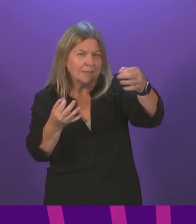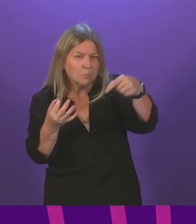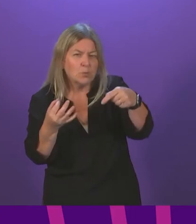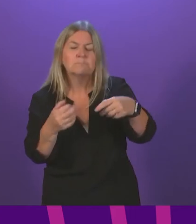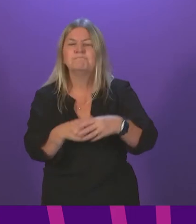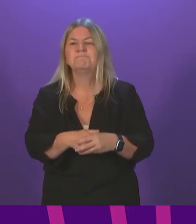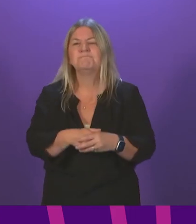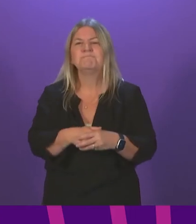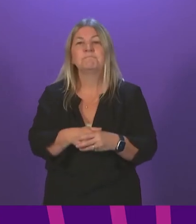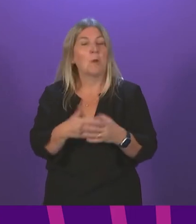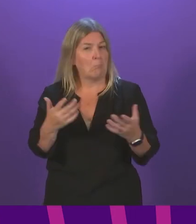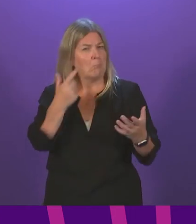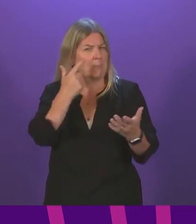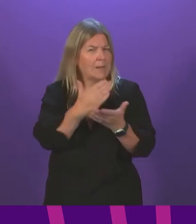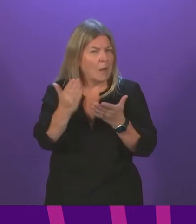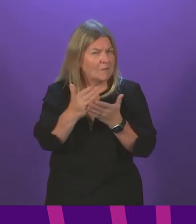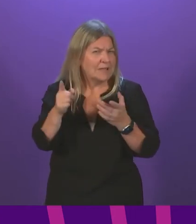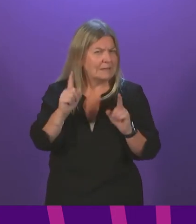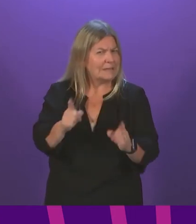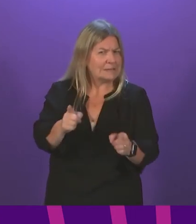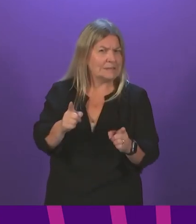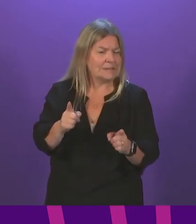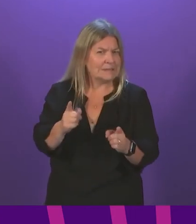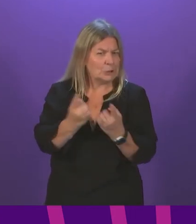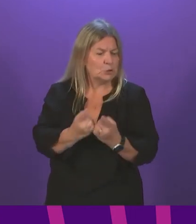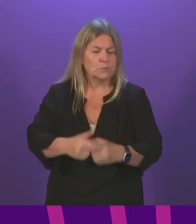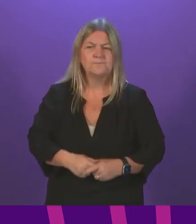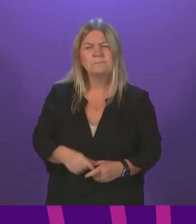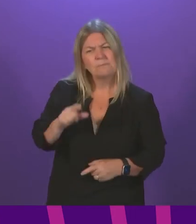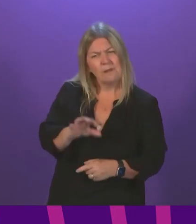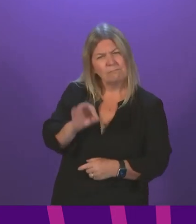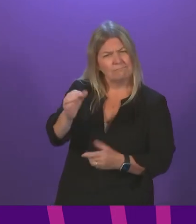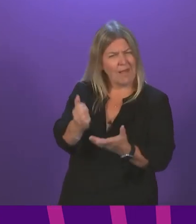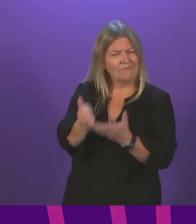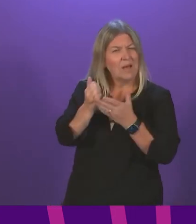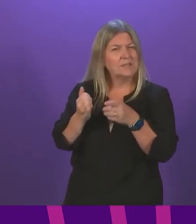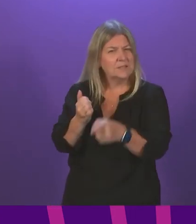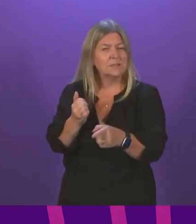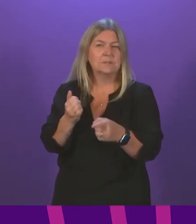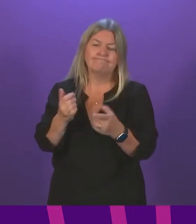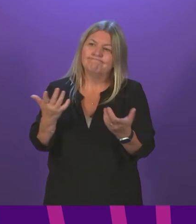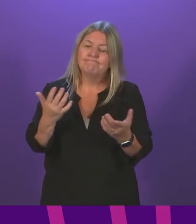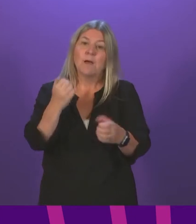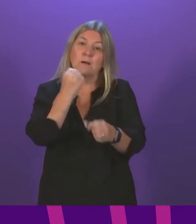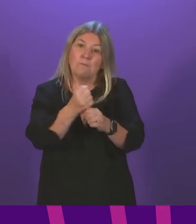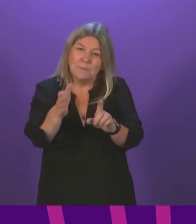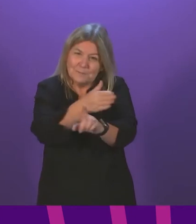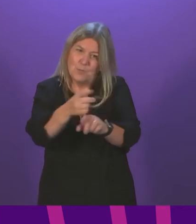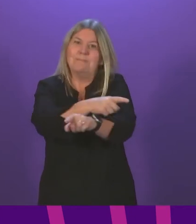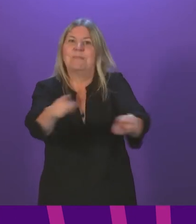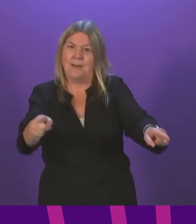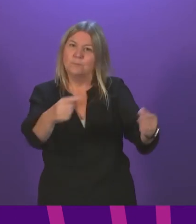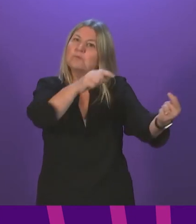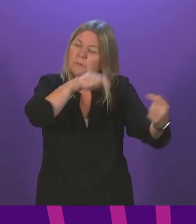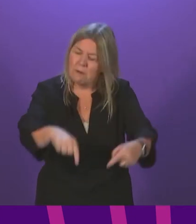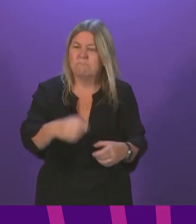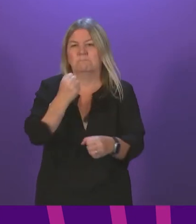adding additional questions to seek clarification on this matter. Could I ask for your advice on how we can persuade the Government to come and give a ministerial statement on